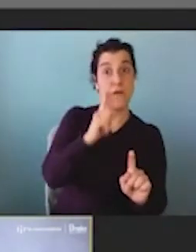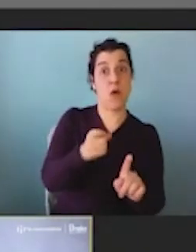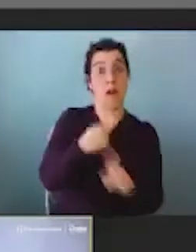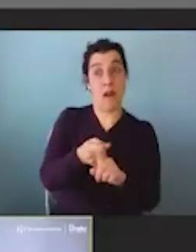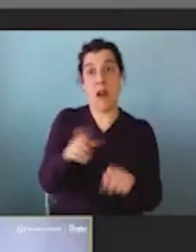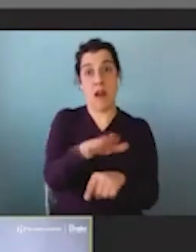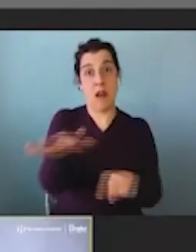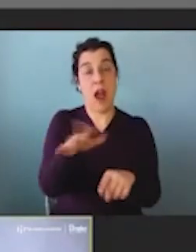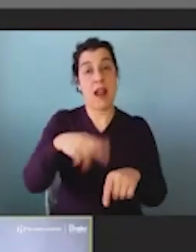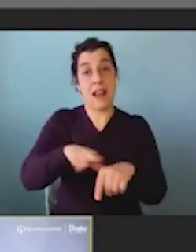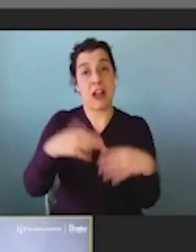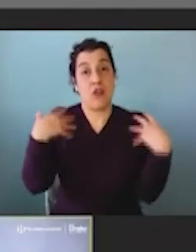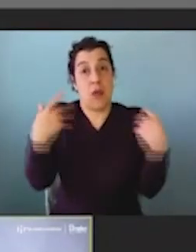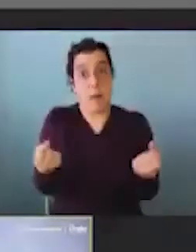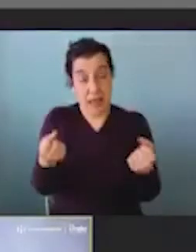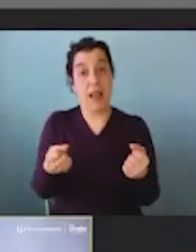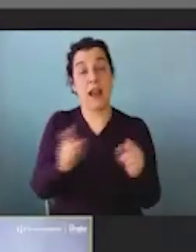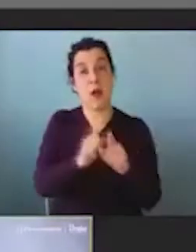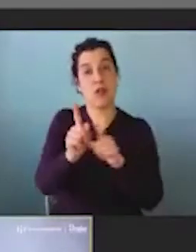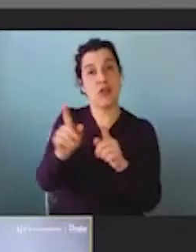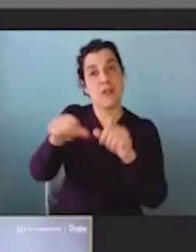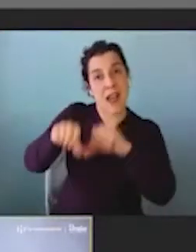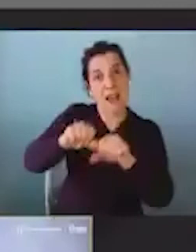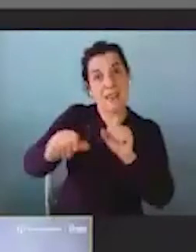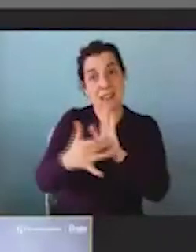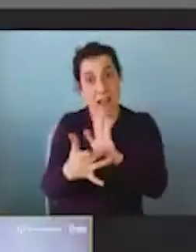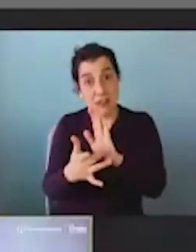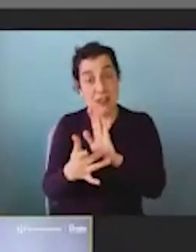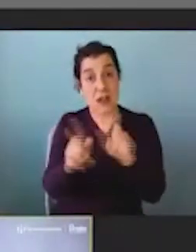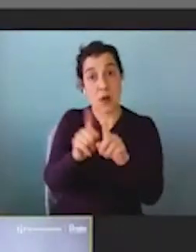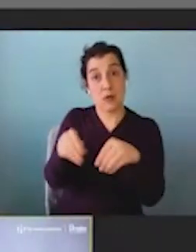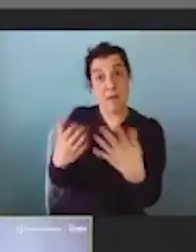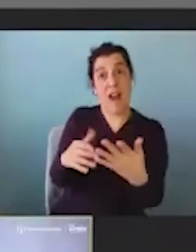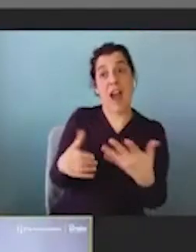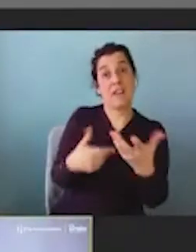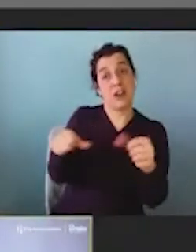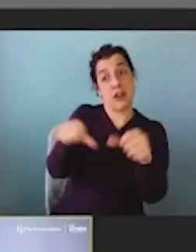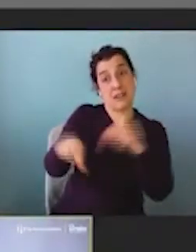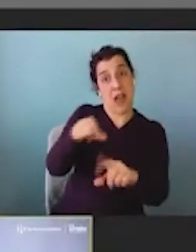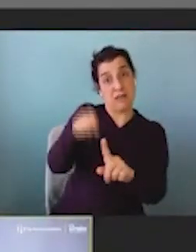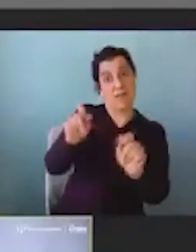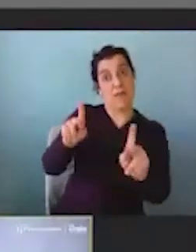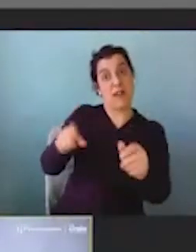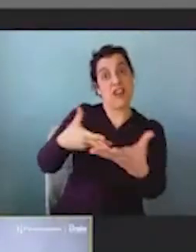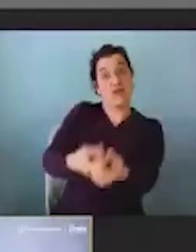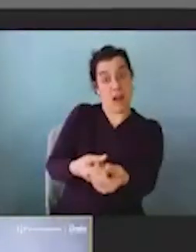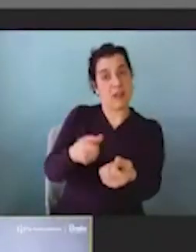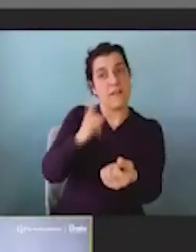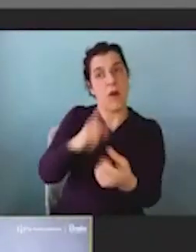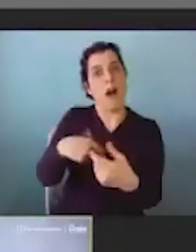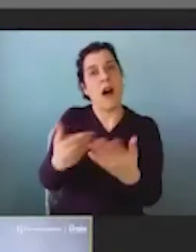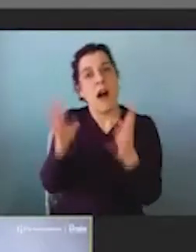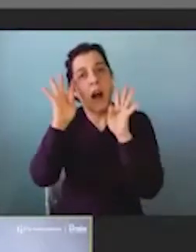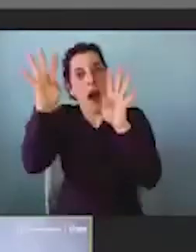and technology that inform priorities, and provide trusted science on actionable and impactful solutions. So who is